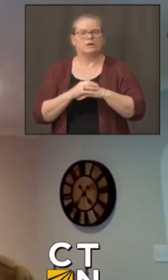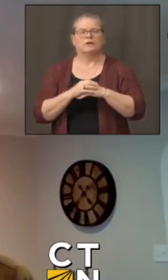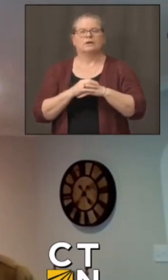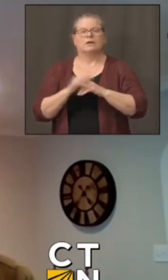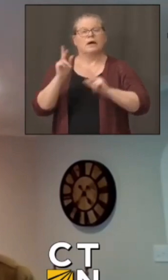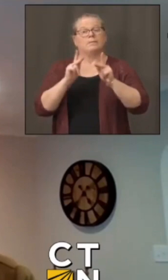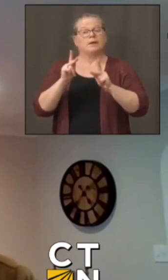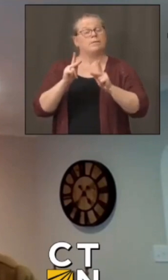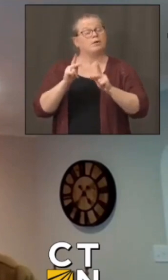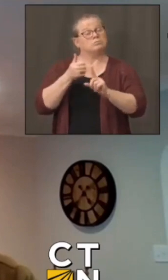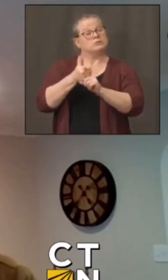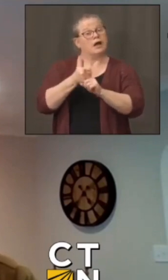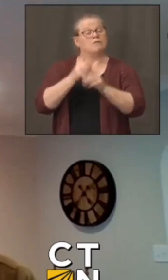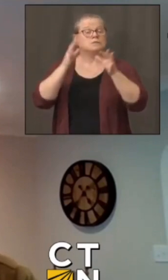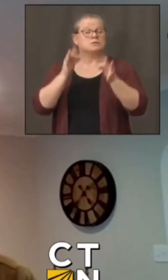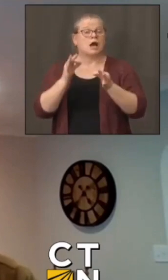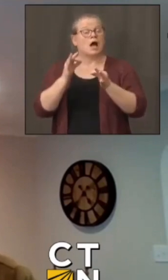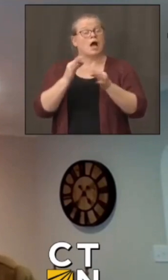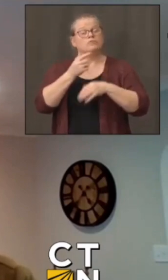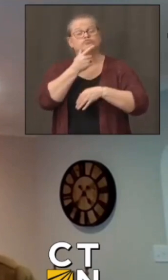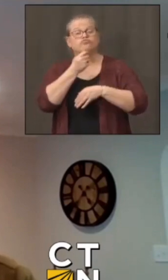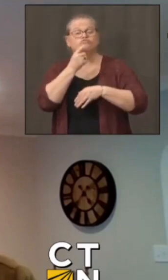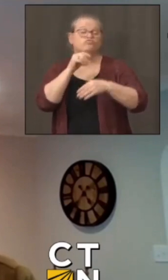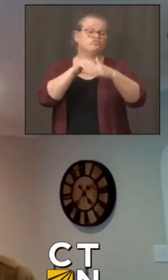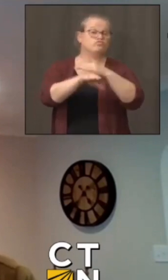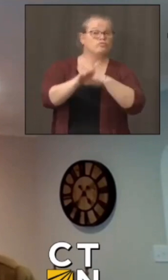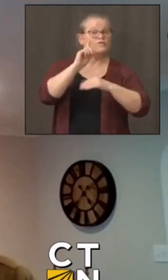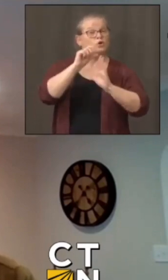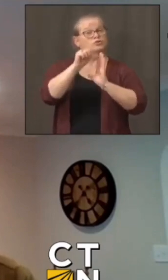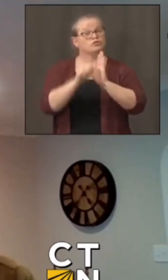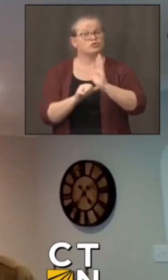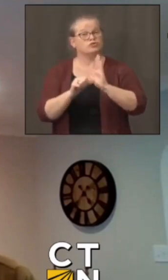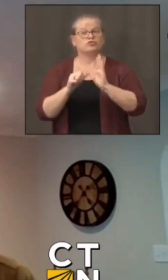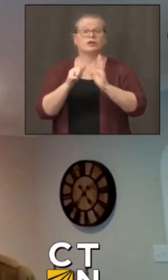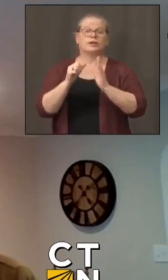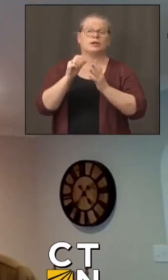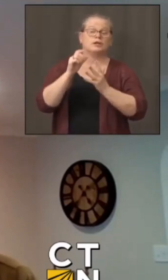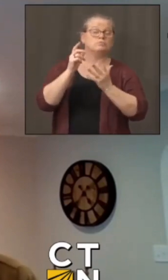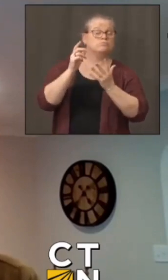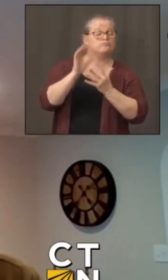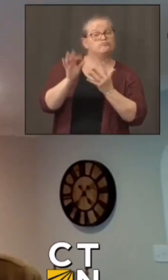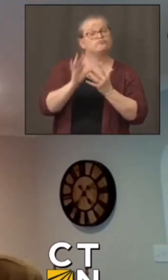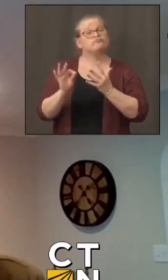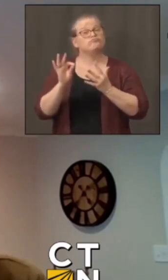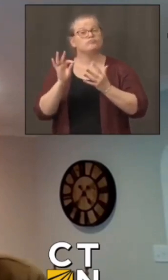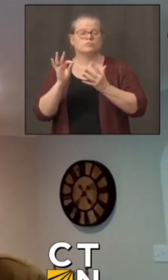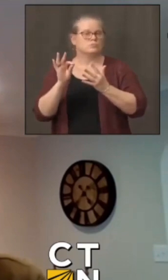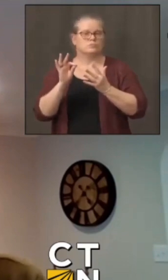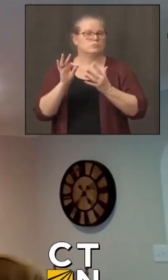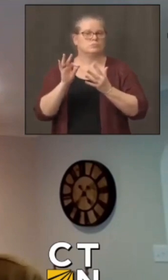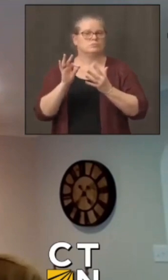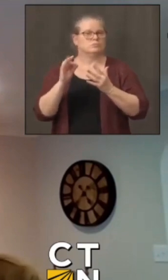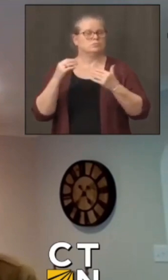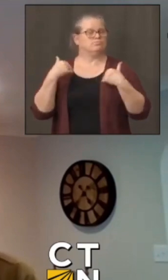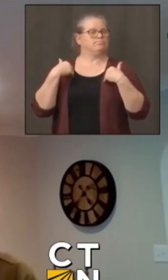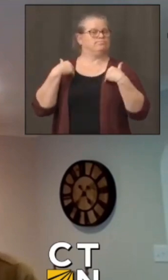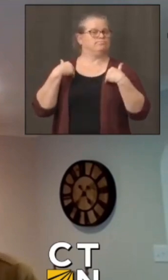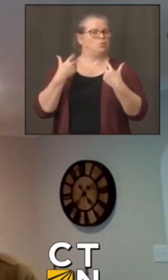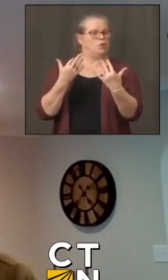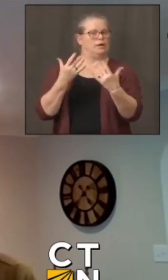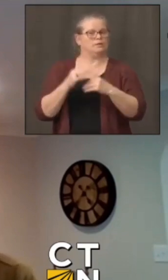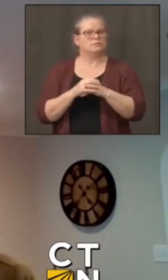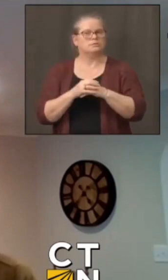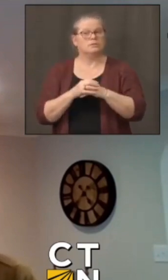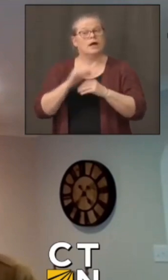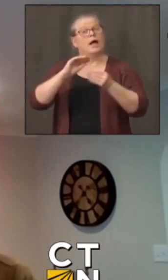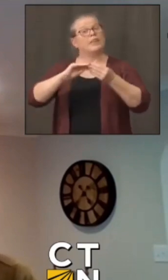think that number is probably a little bit lower. And it's certainly low for flu season, which we're not in yet.